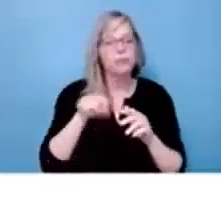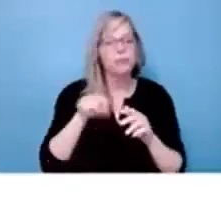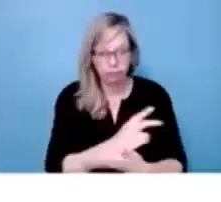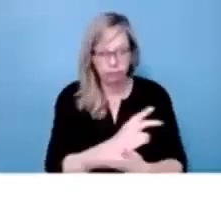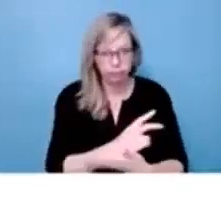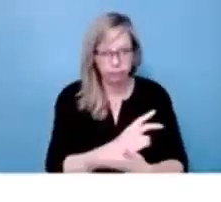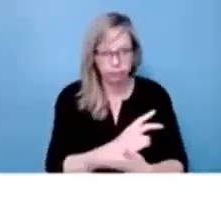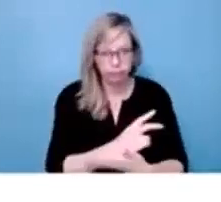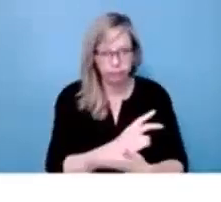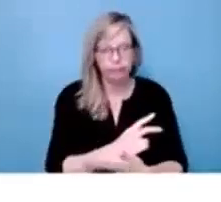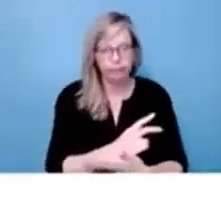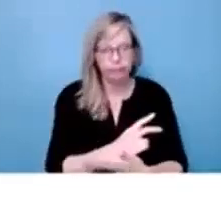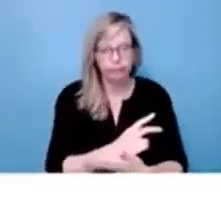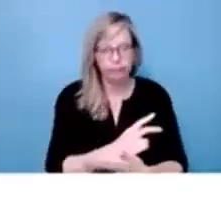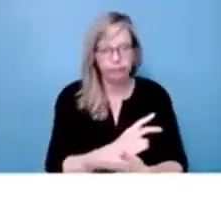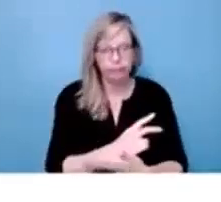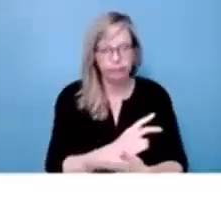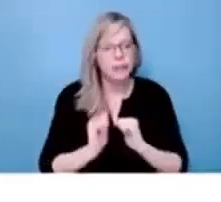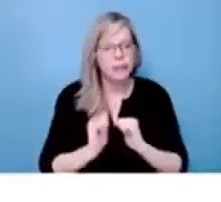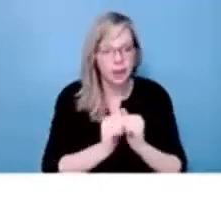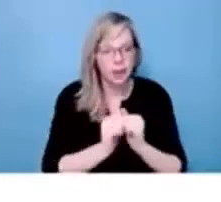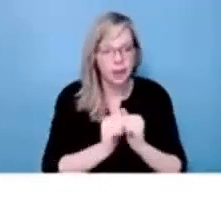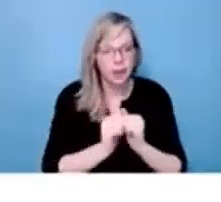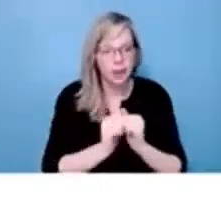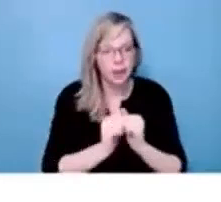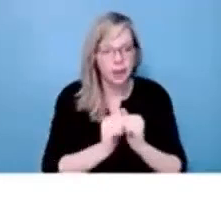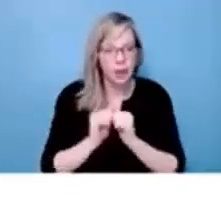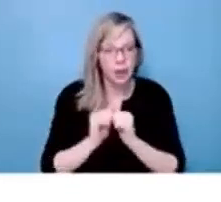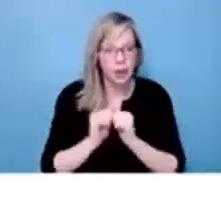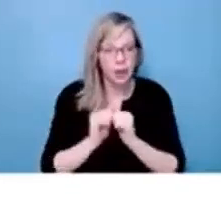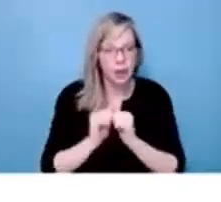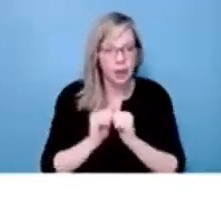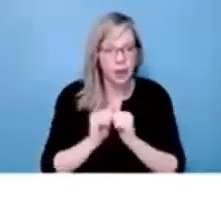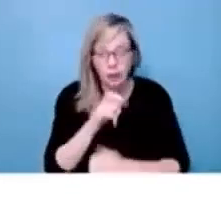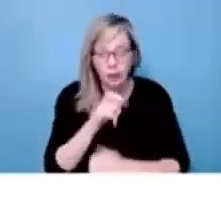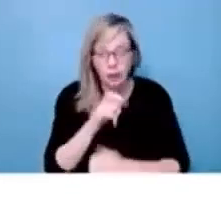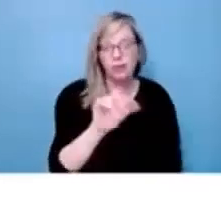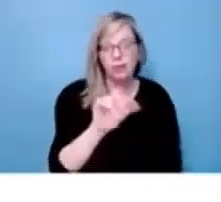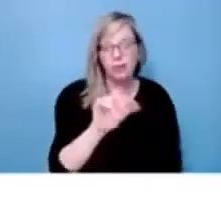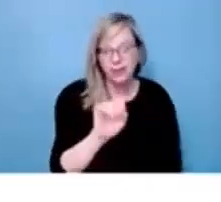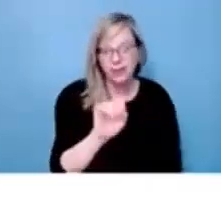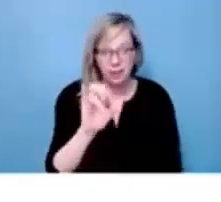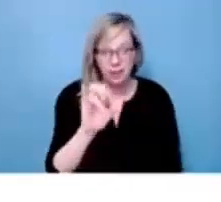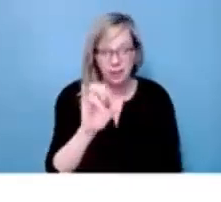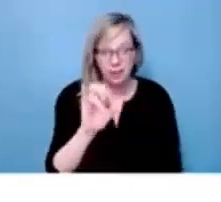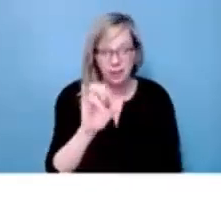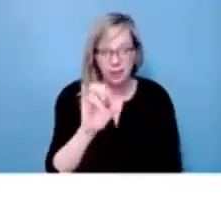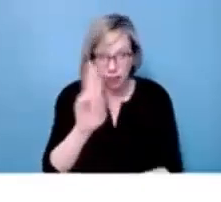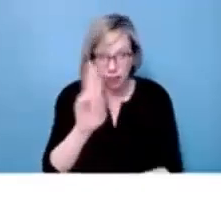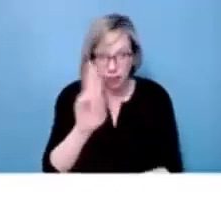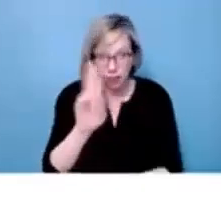for this overall project. This was a collaborative effort co-led by Saint Francis